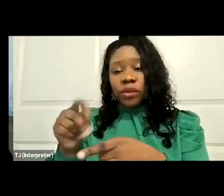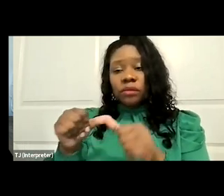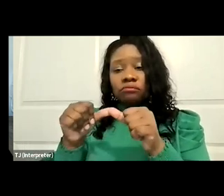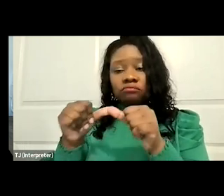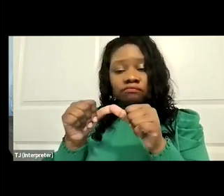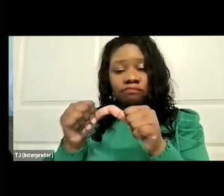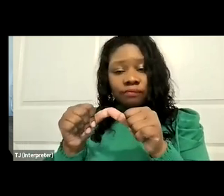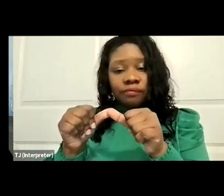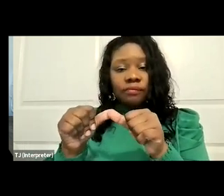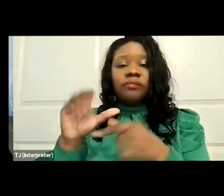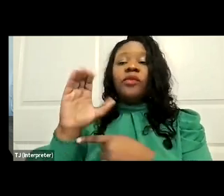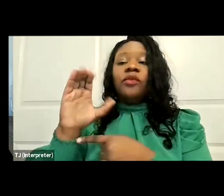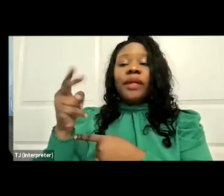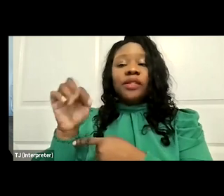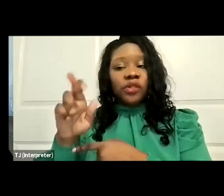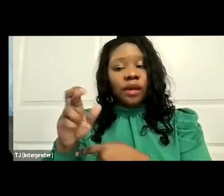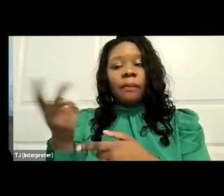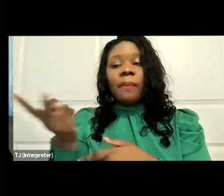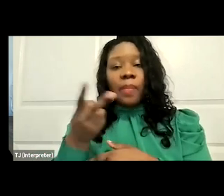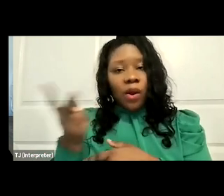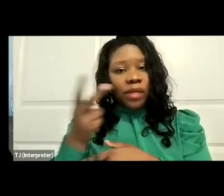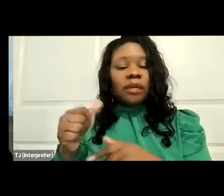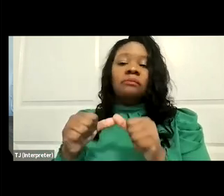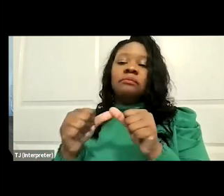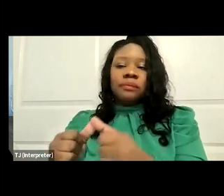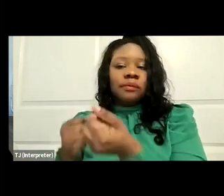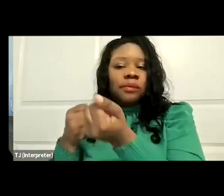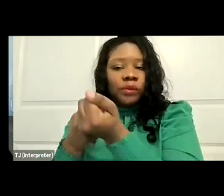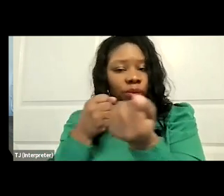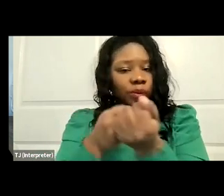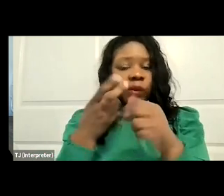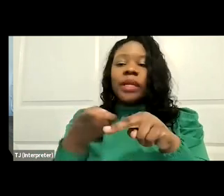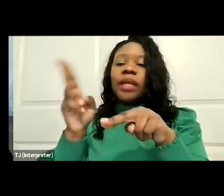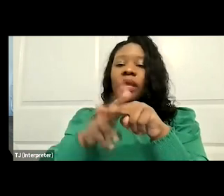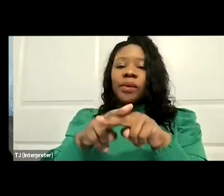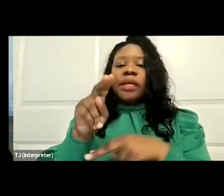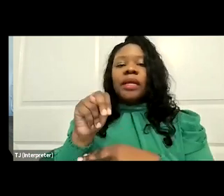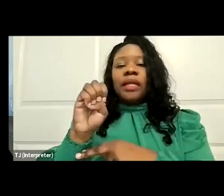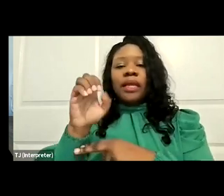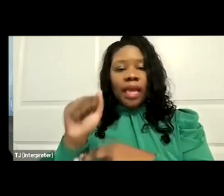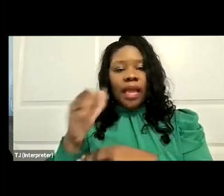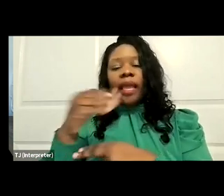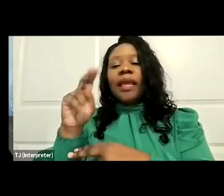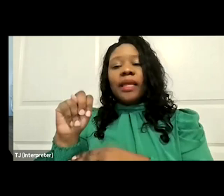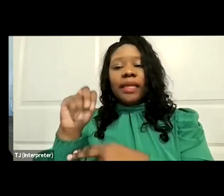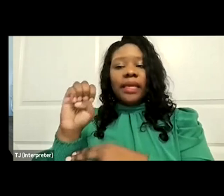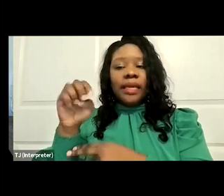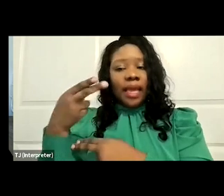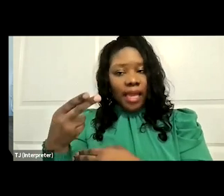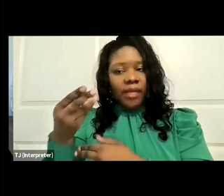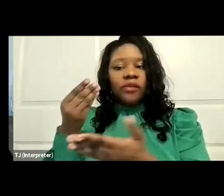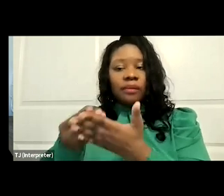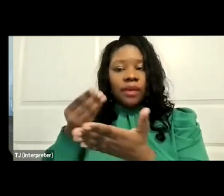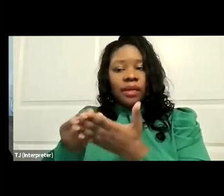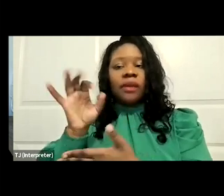instrumental in and supportive of increased NEA, NEH funding. So we think that that's very